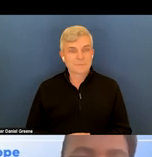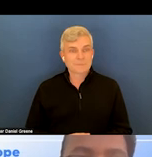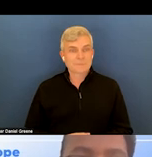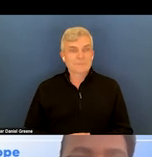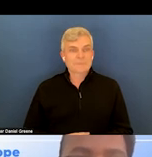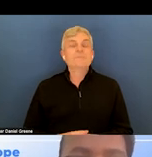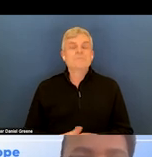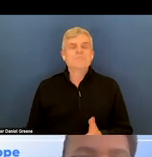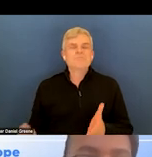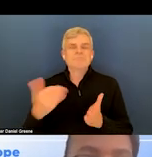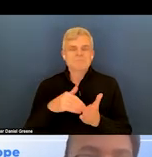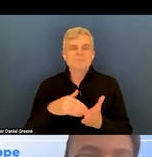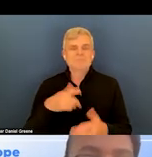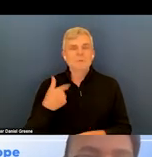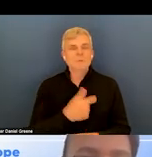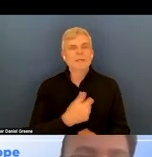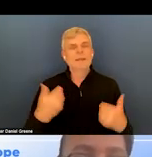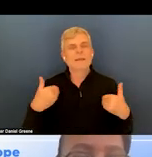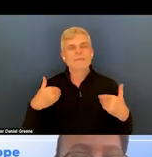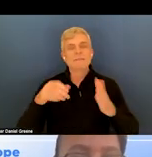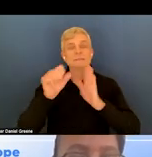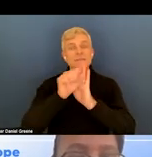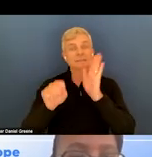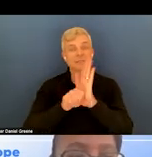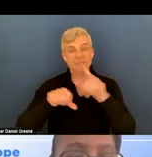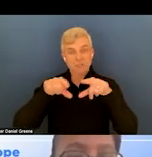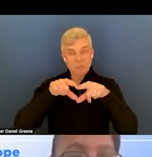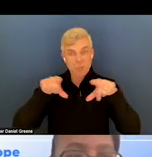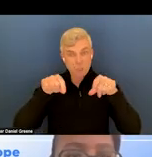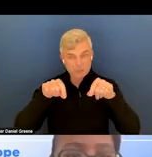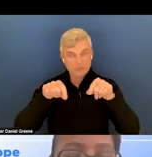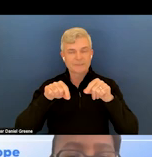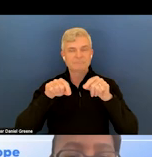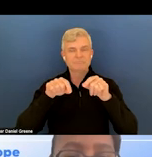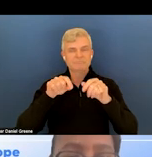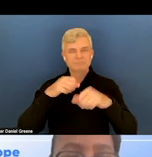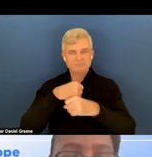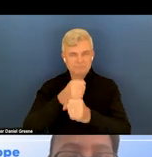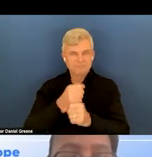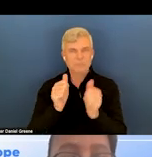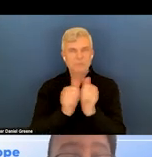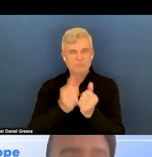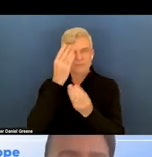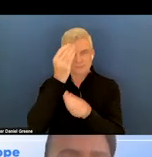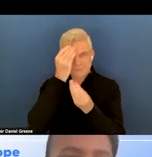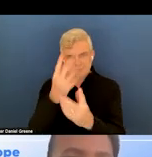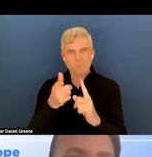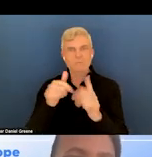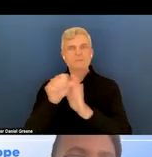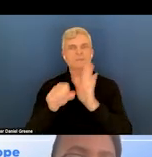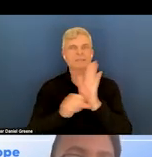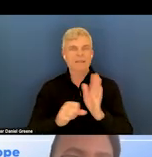Again, we have the state cards that are put together with input from state officials.